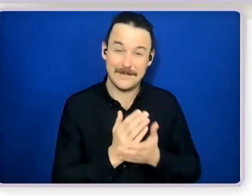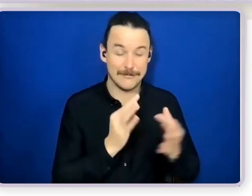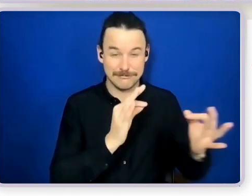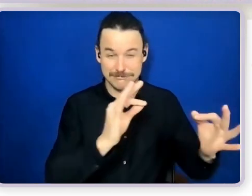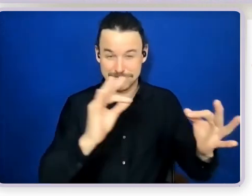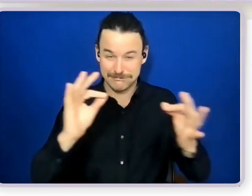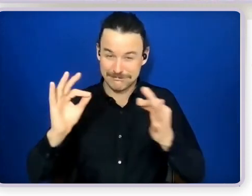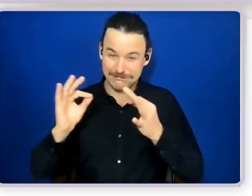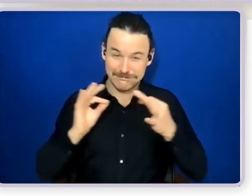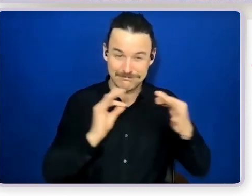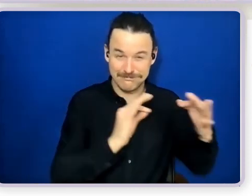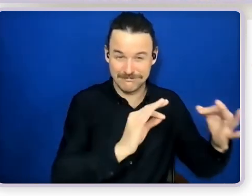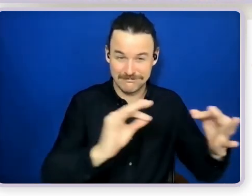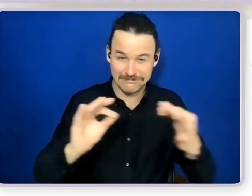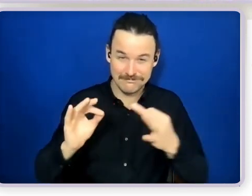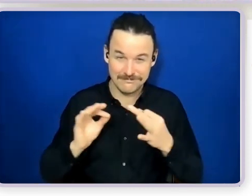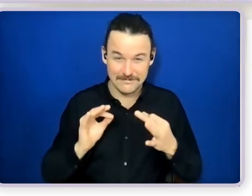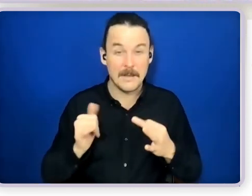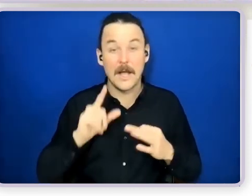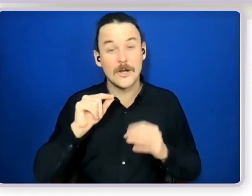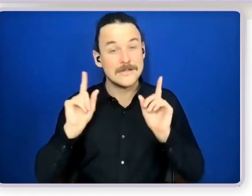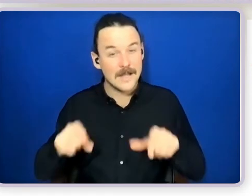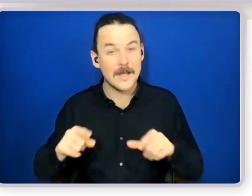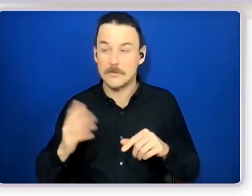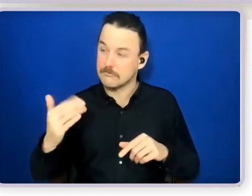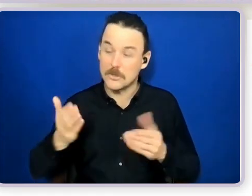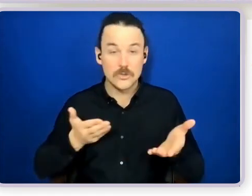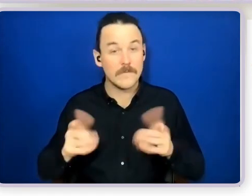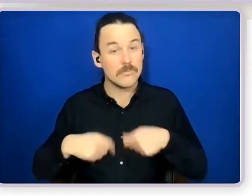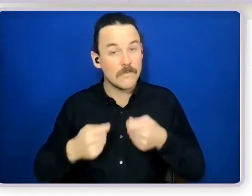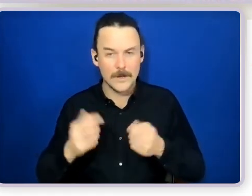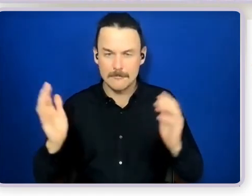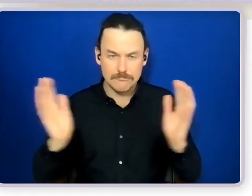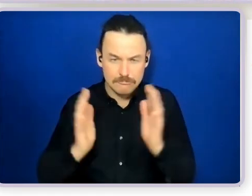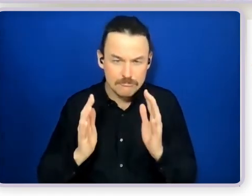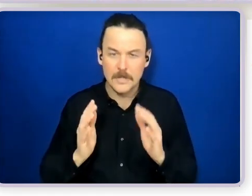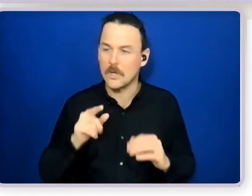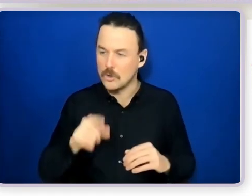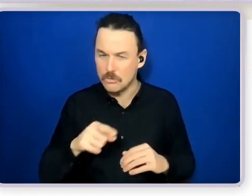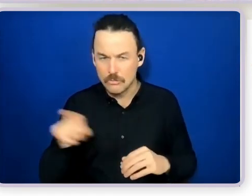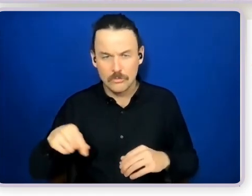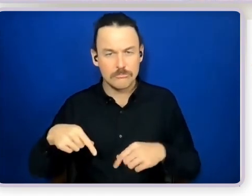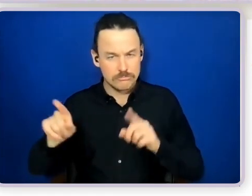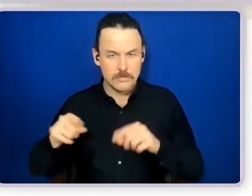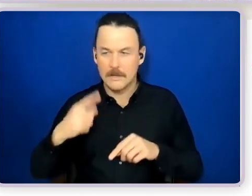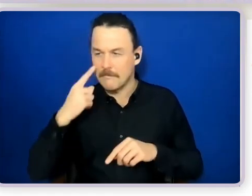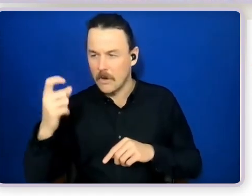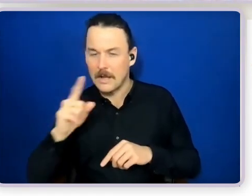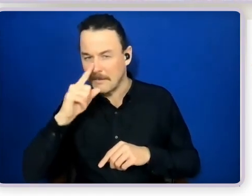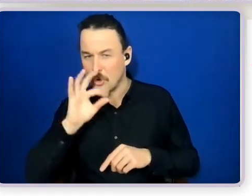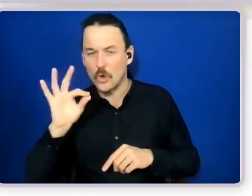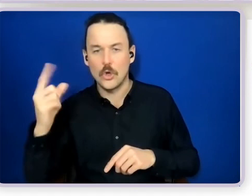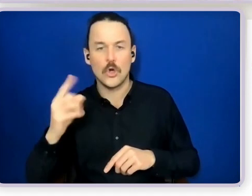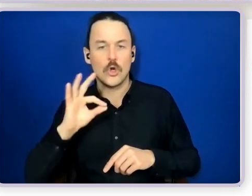there but get those service providers around the table to find the unpaid people to come in not for them to be